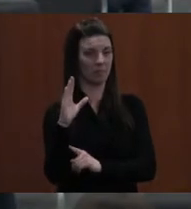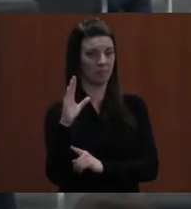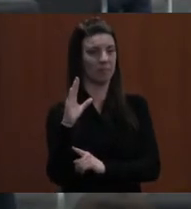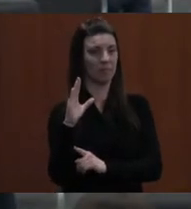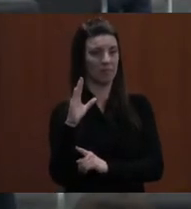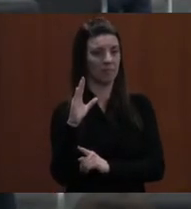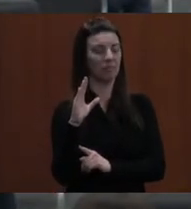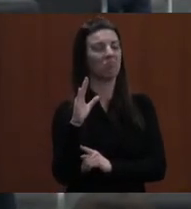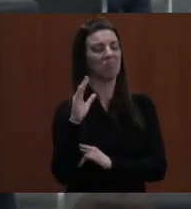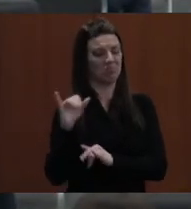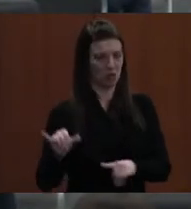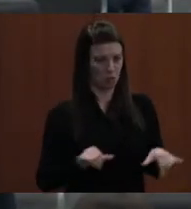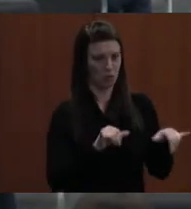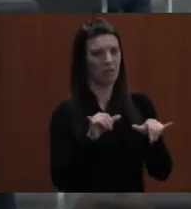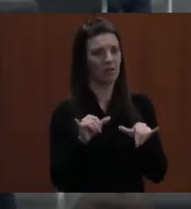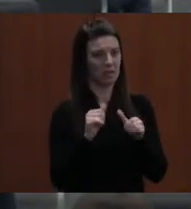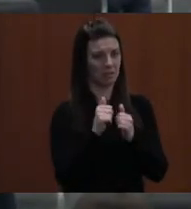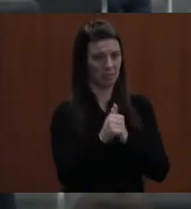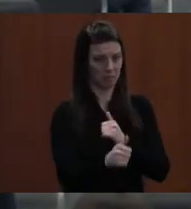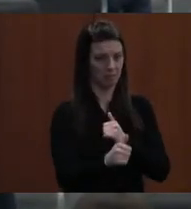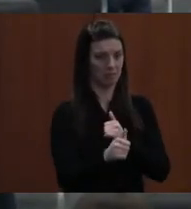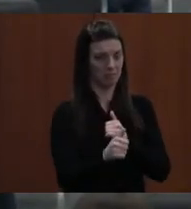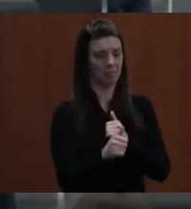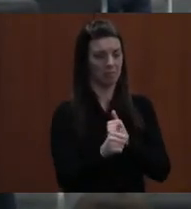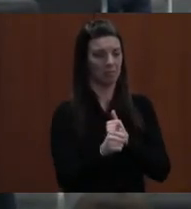unanimous vote, and the student member concurs.